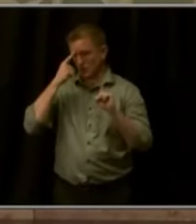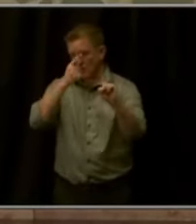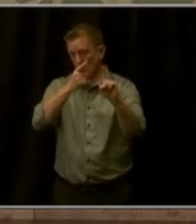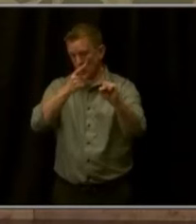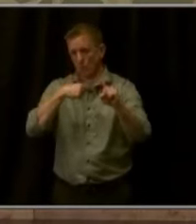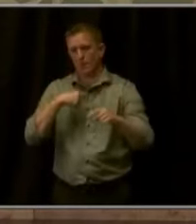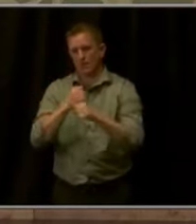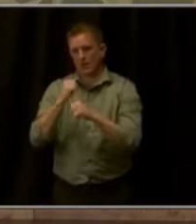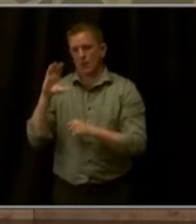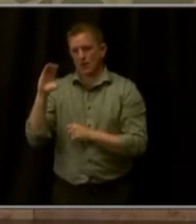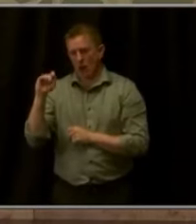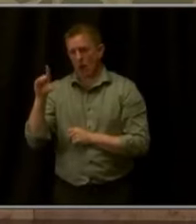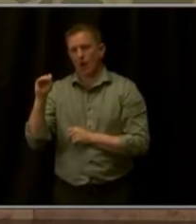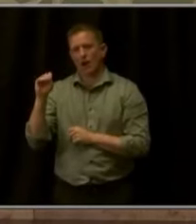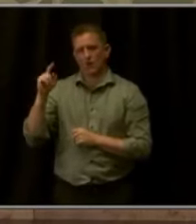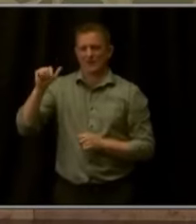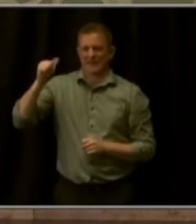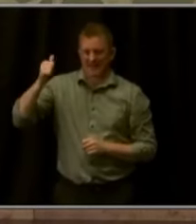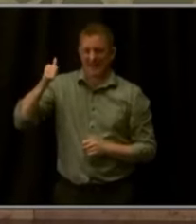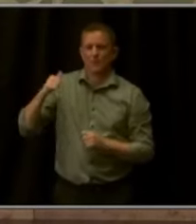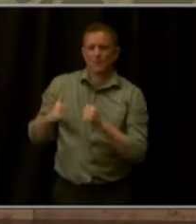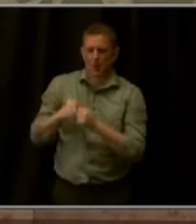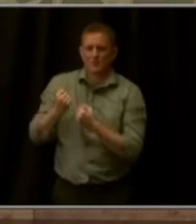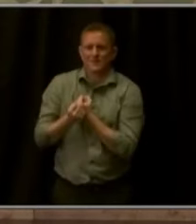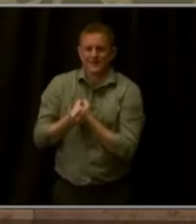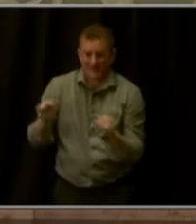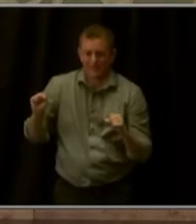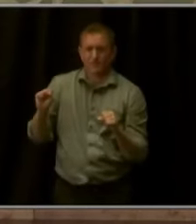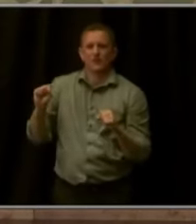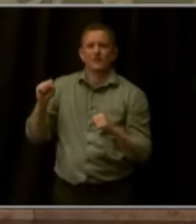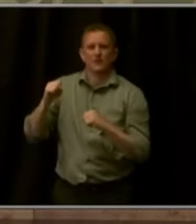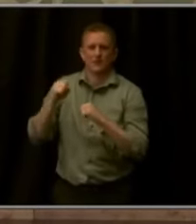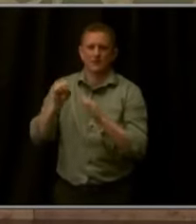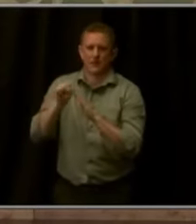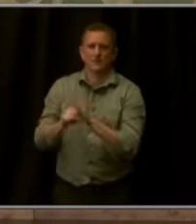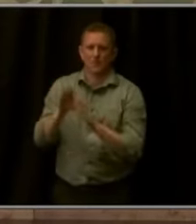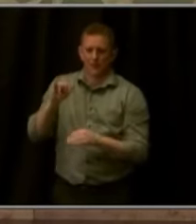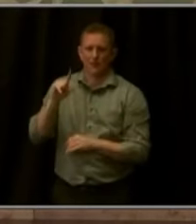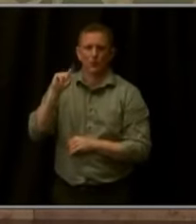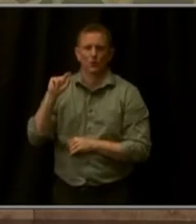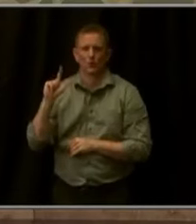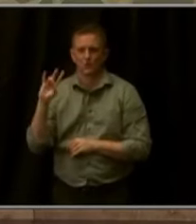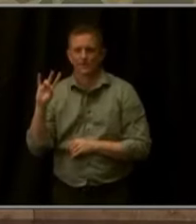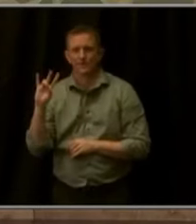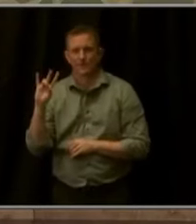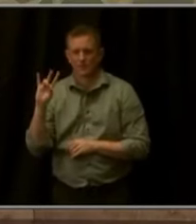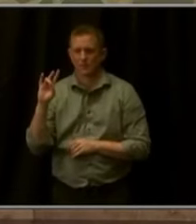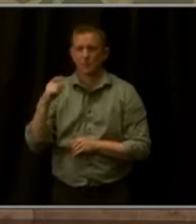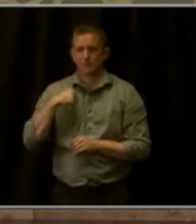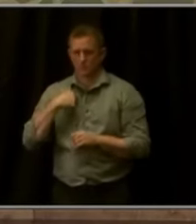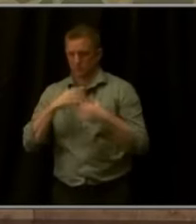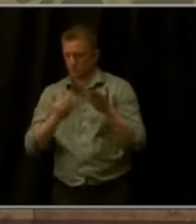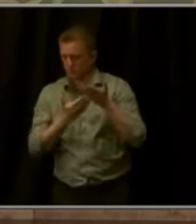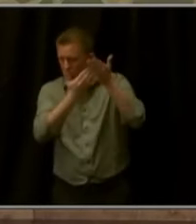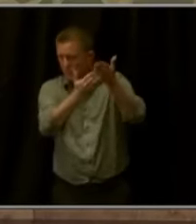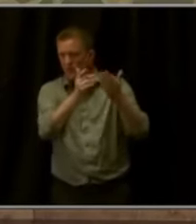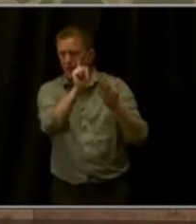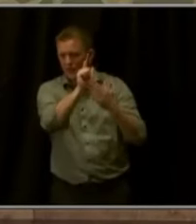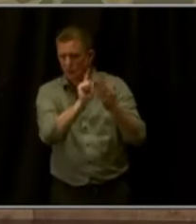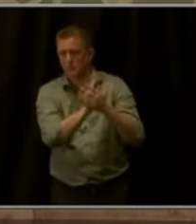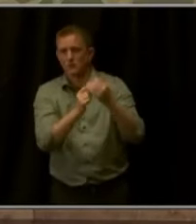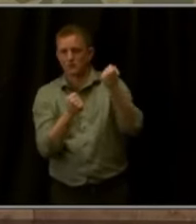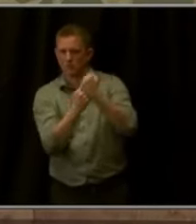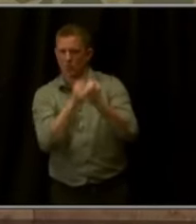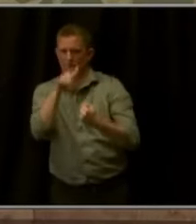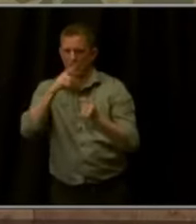states by 2027. And I'll be supporting legislation to further that goal, and we'll be very skeptical of any legislation that would make Colorado